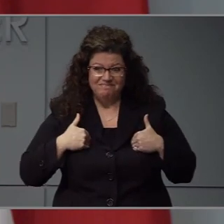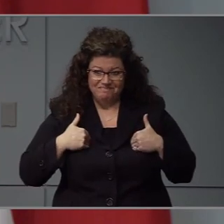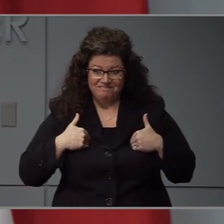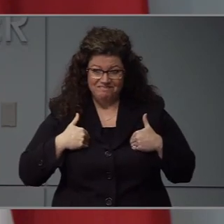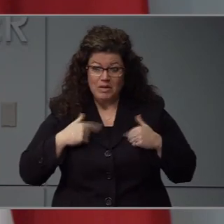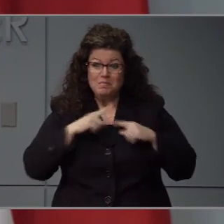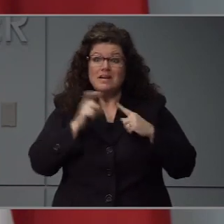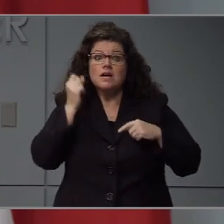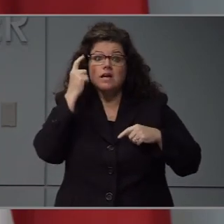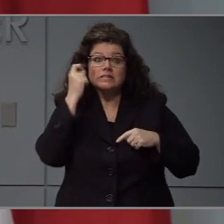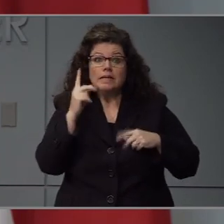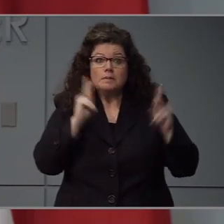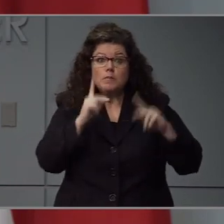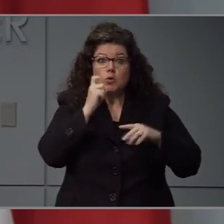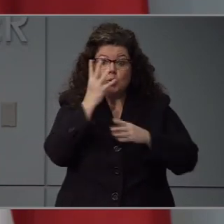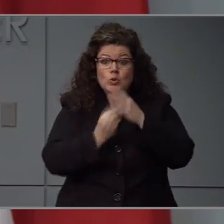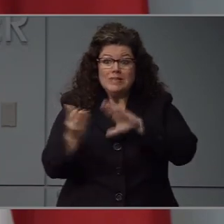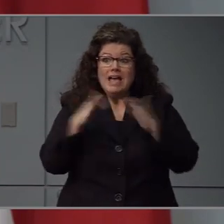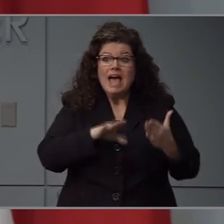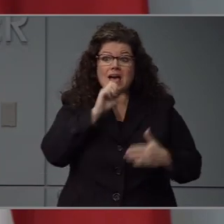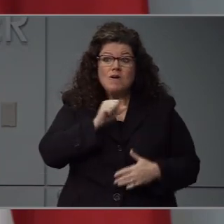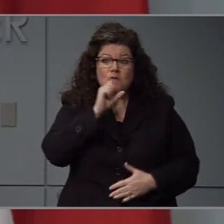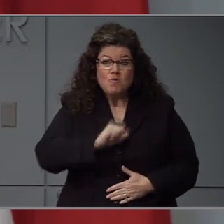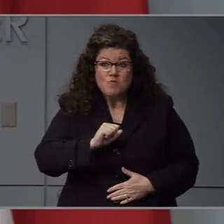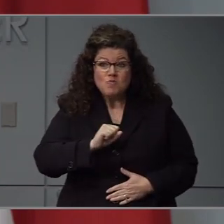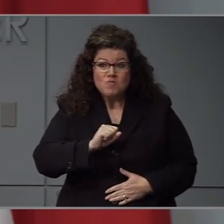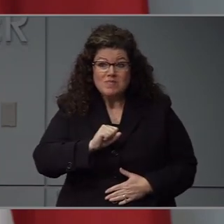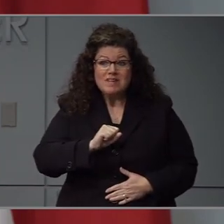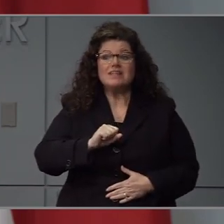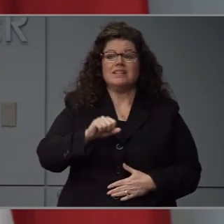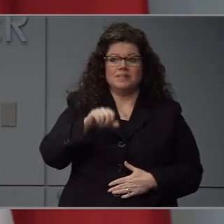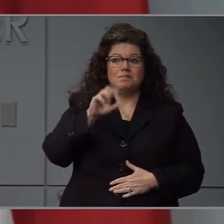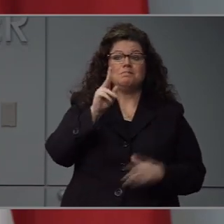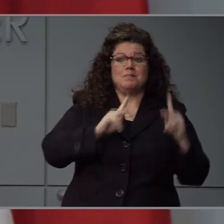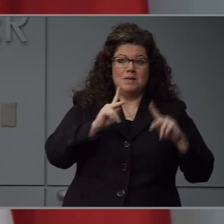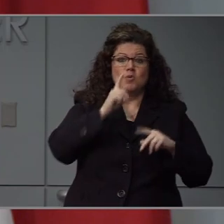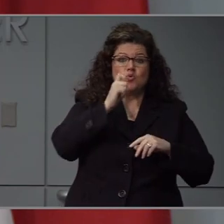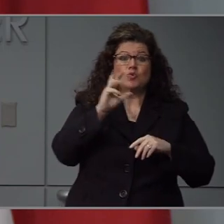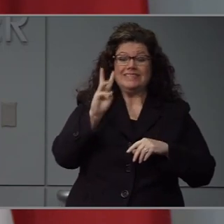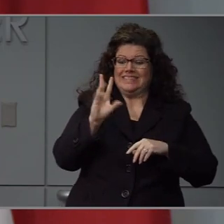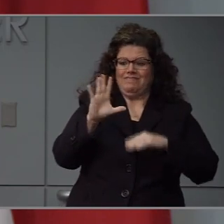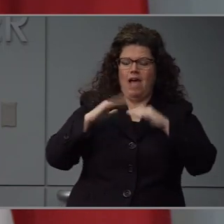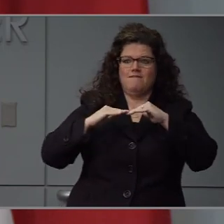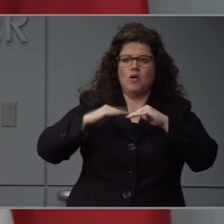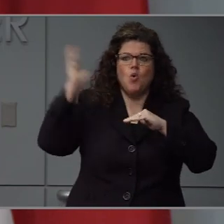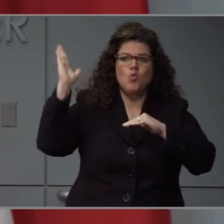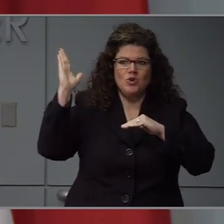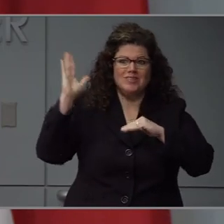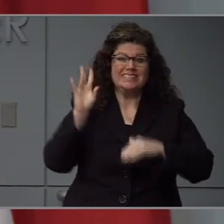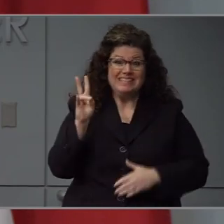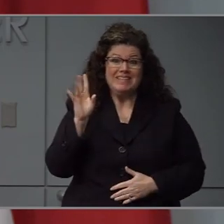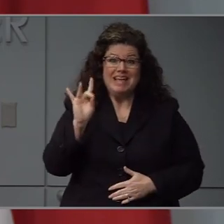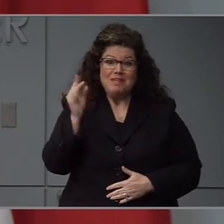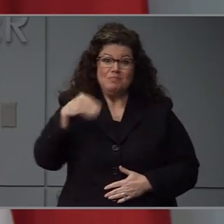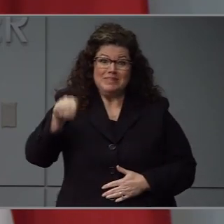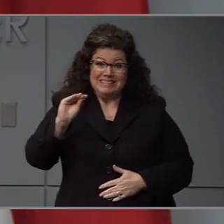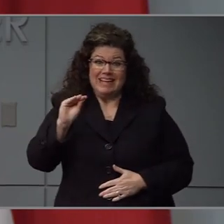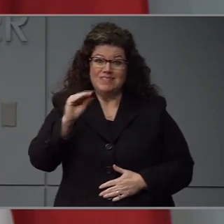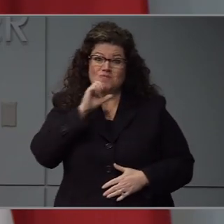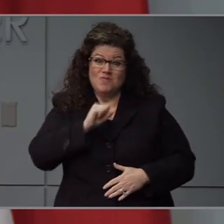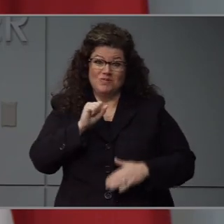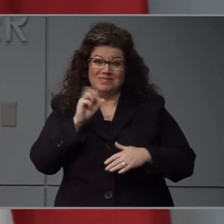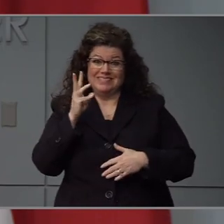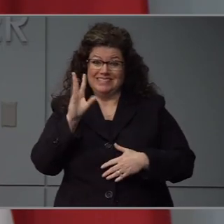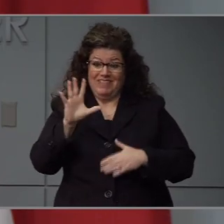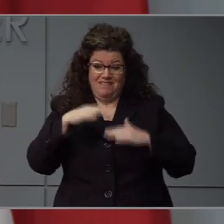most of our deaths, 78 percent of those deaths, are in people over 65. More